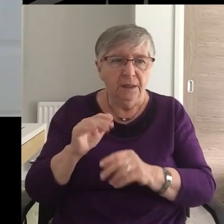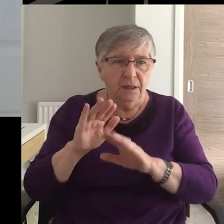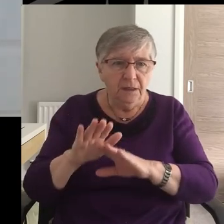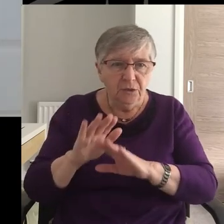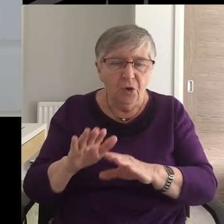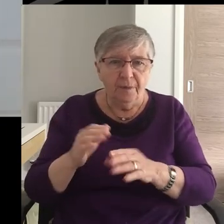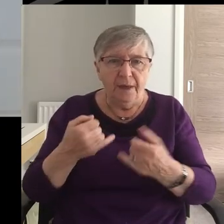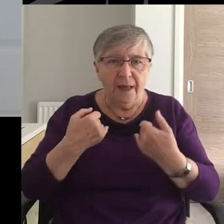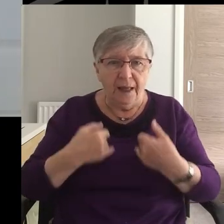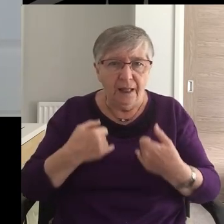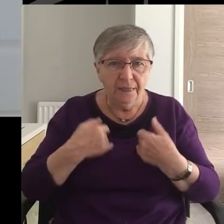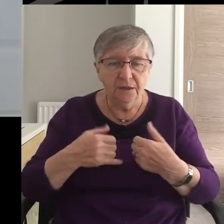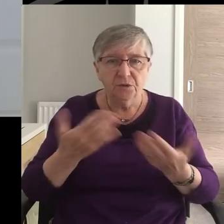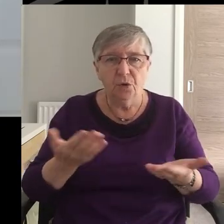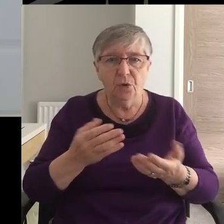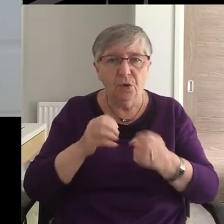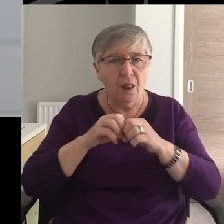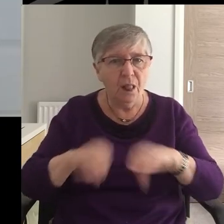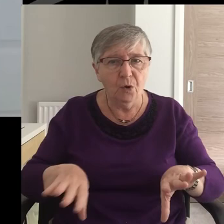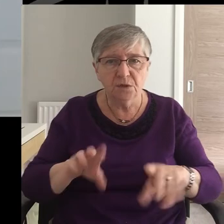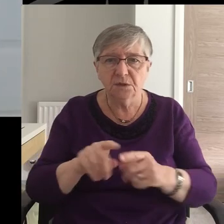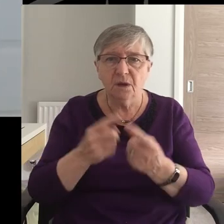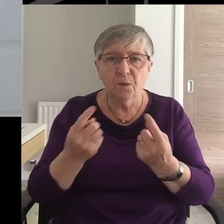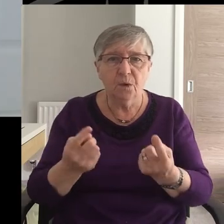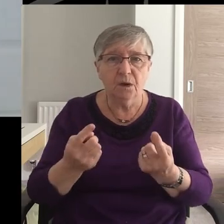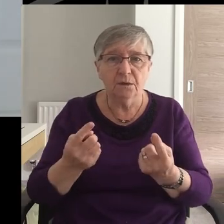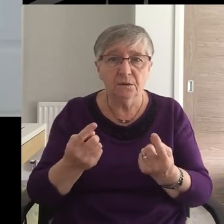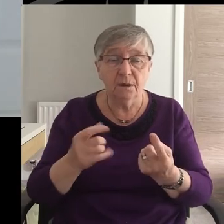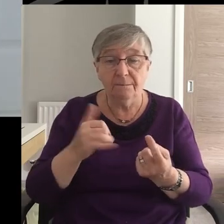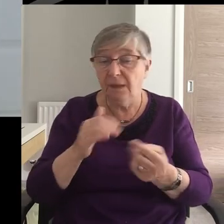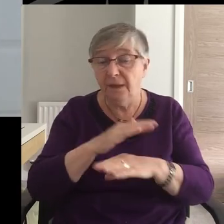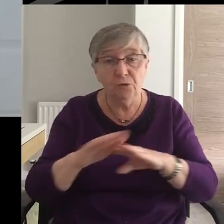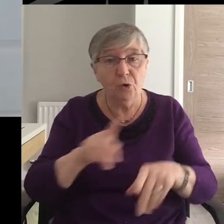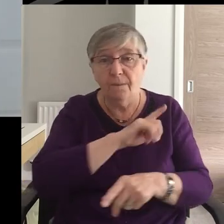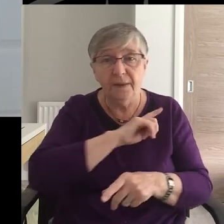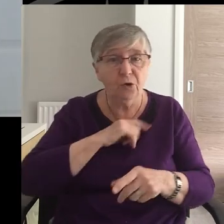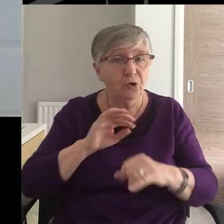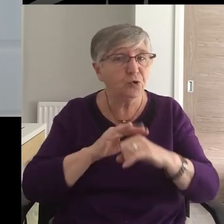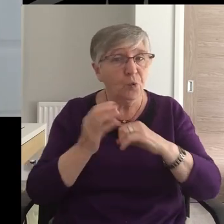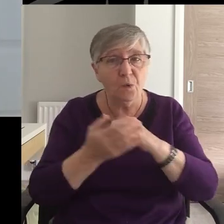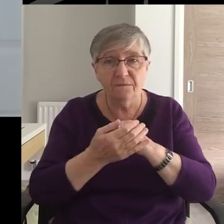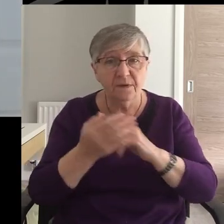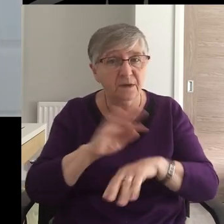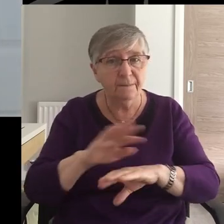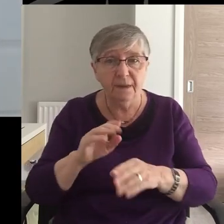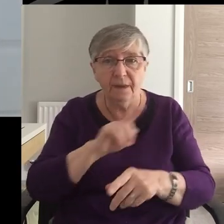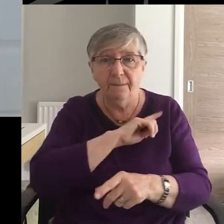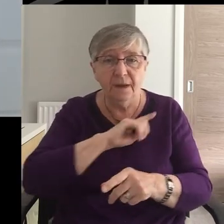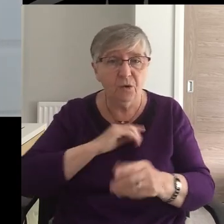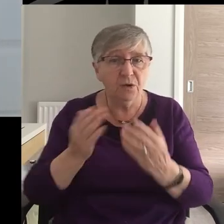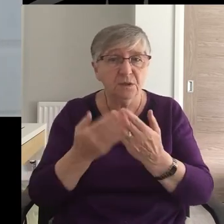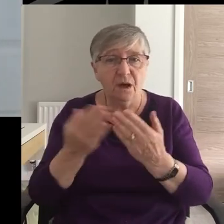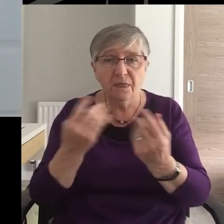Or bereavement Not necessarily from COVID itself But perhaps from other things as well